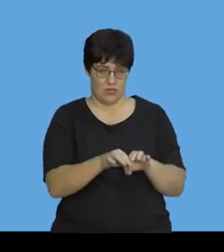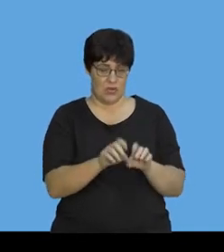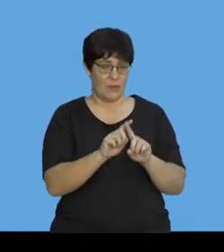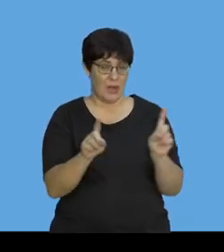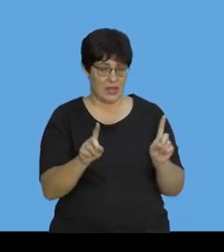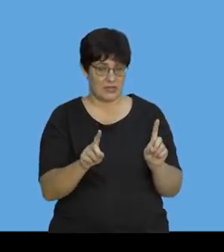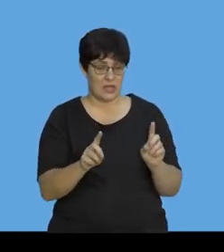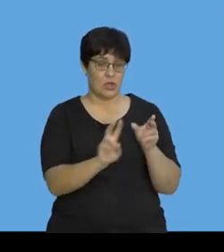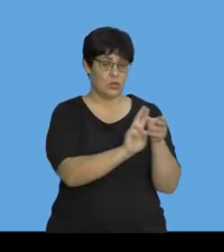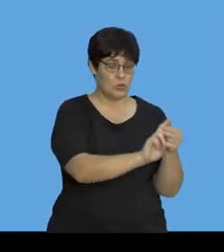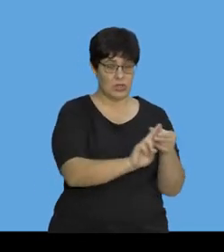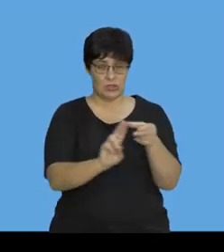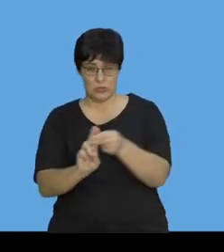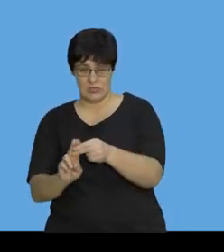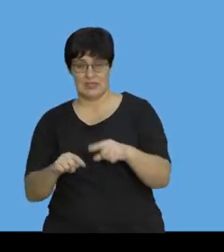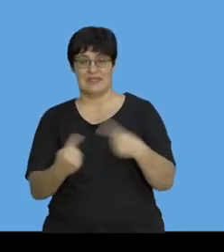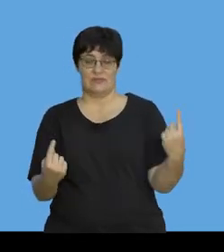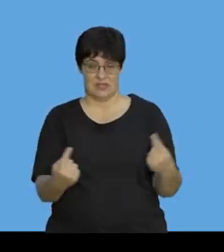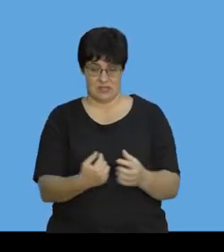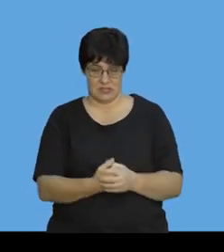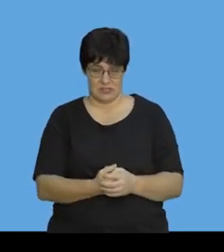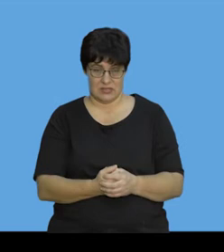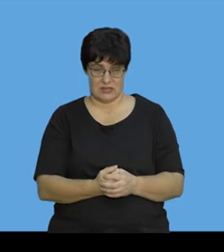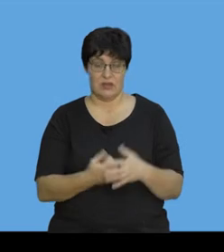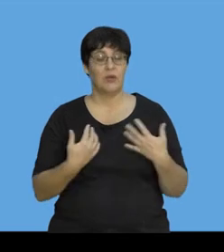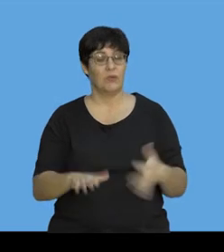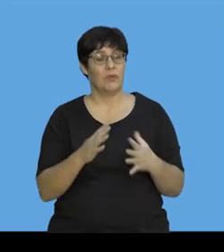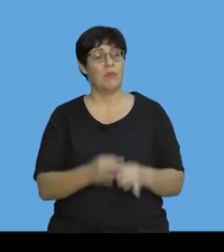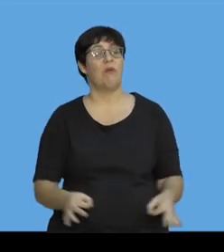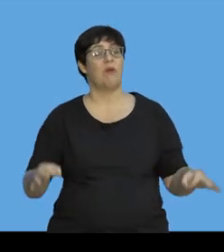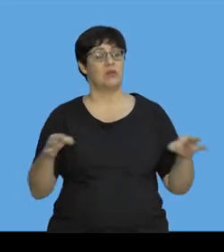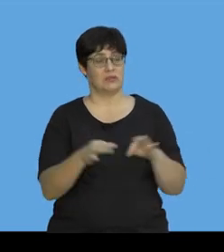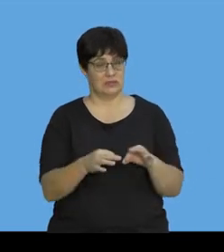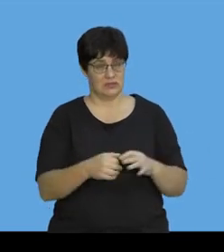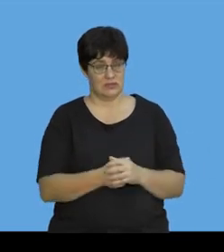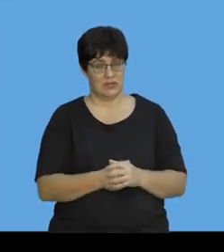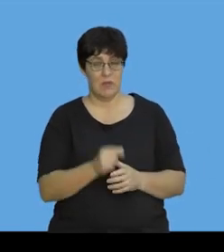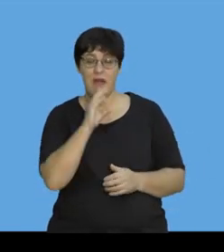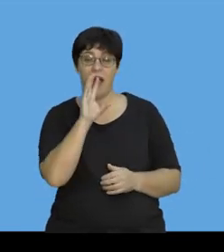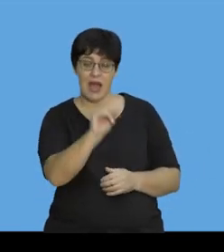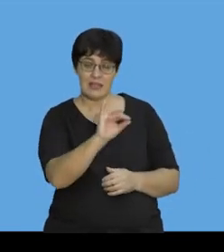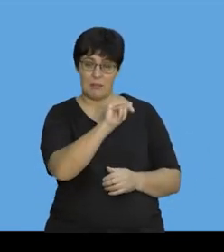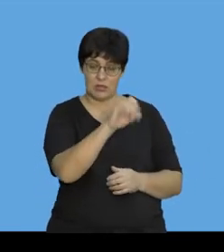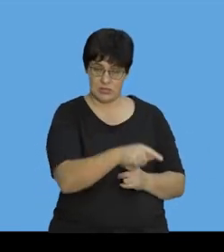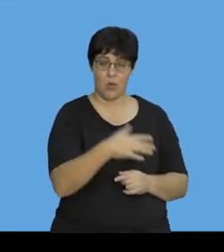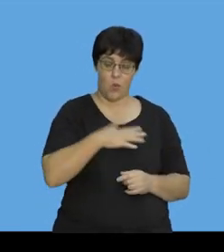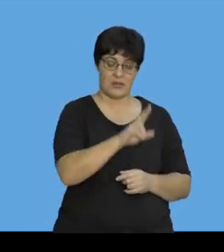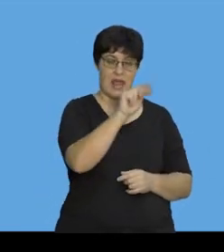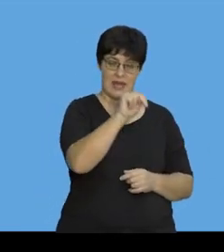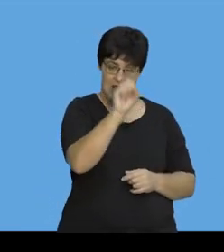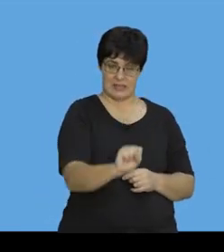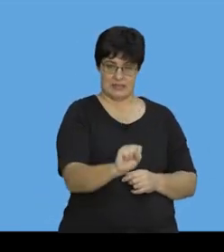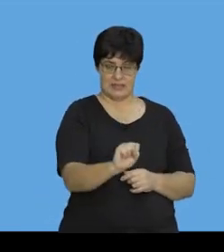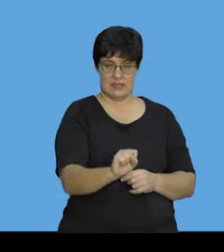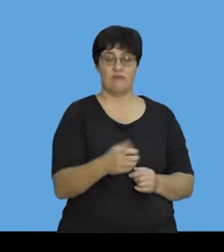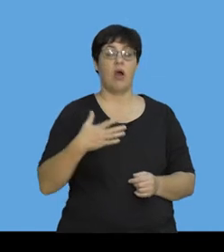different units, okay? Very important here. If I ask for impulse, I